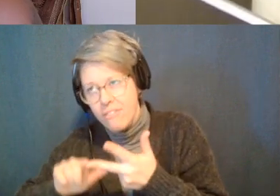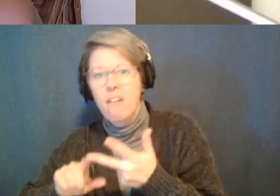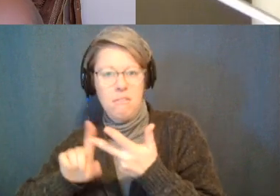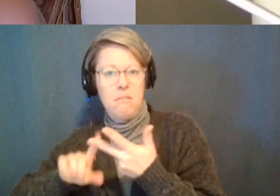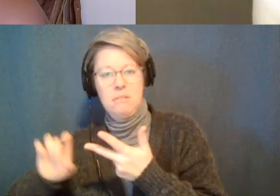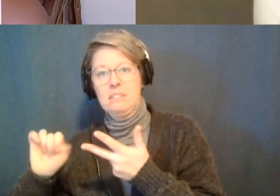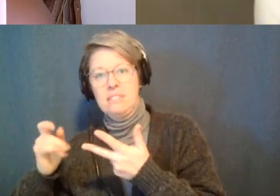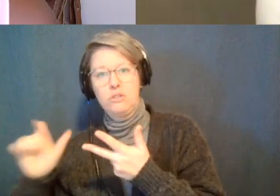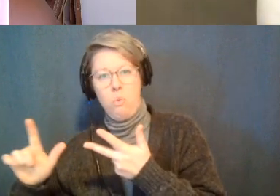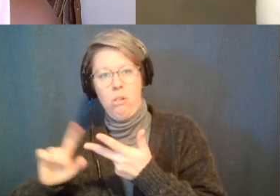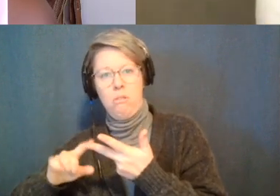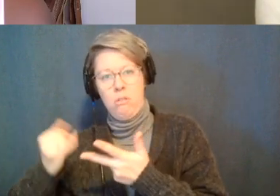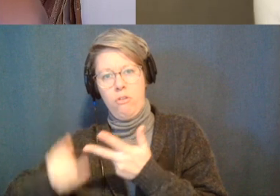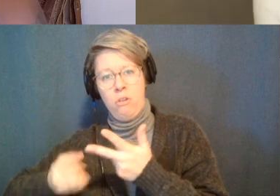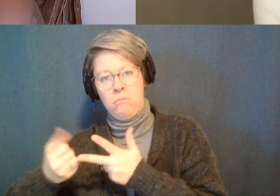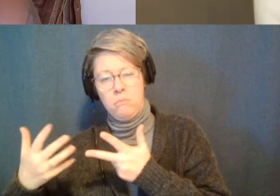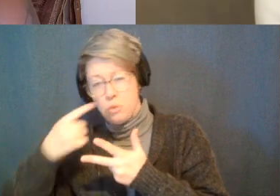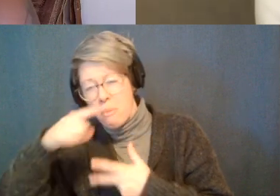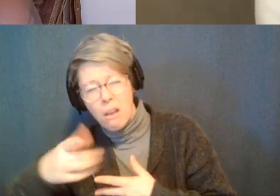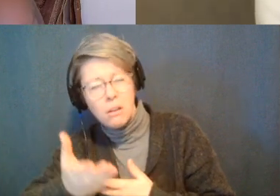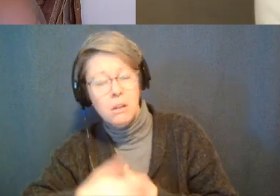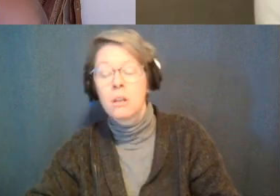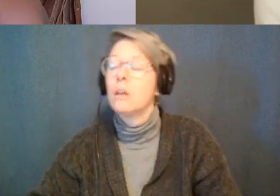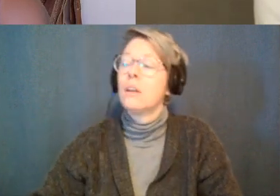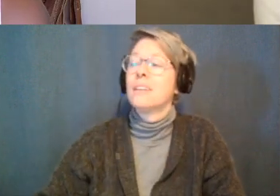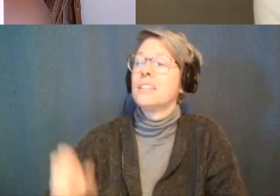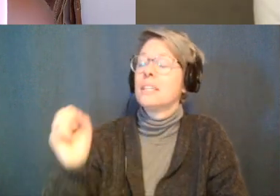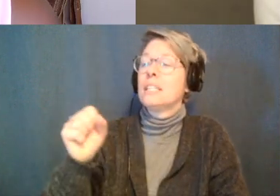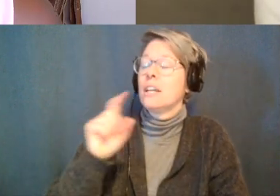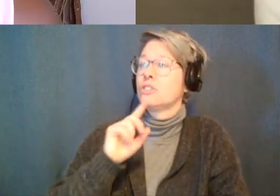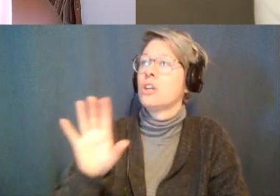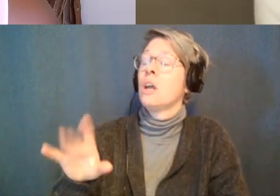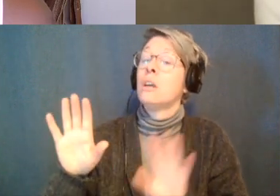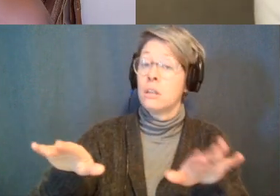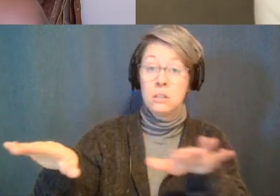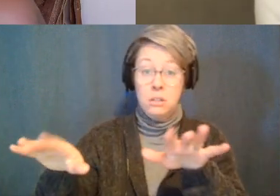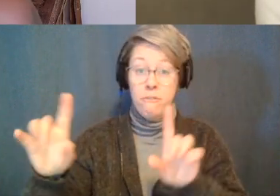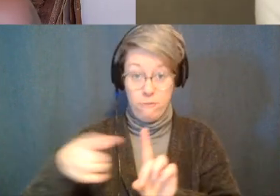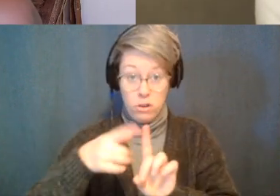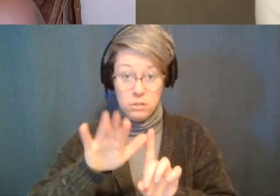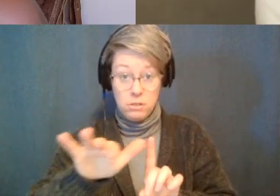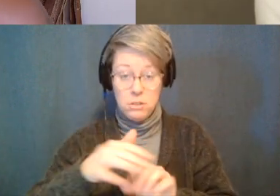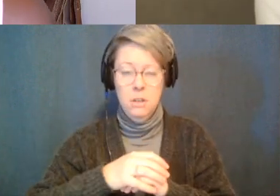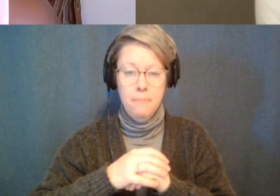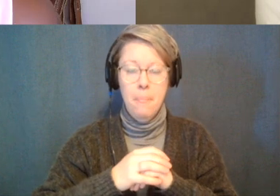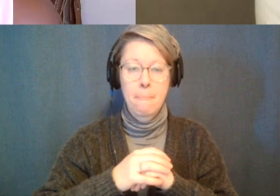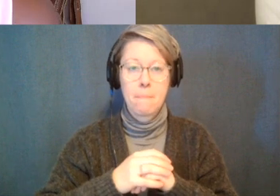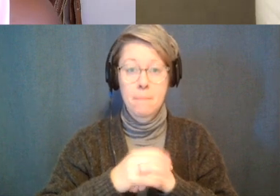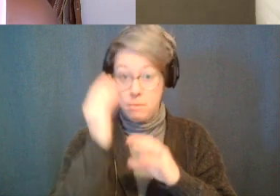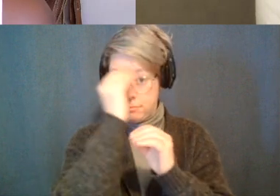yeah yeah first thing i want to just let everybody understand and let this land